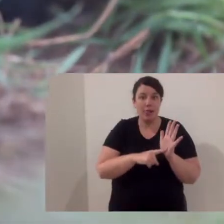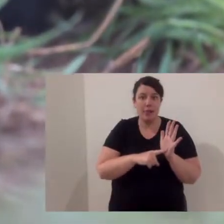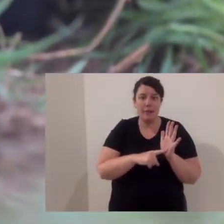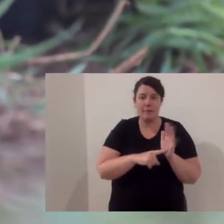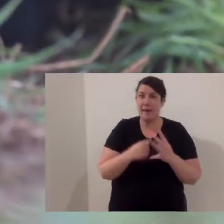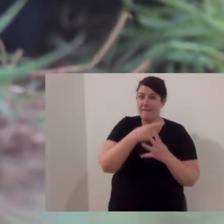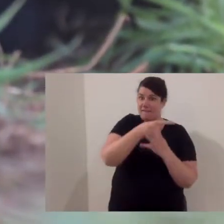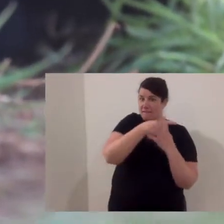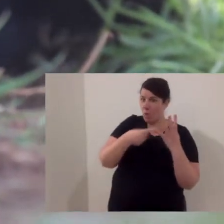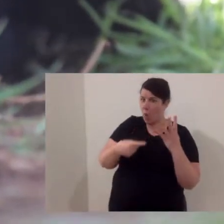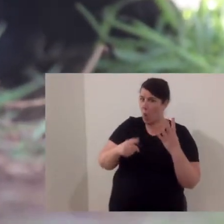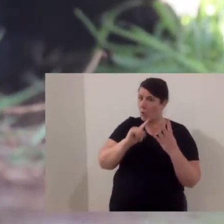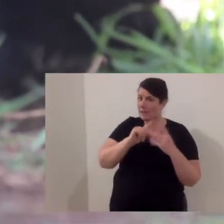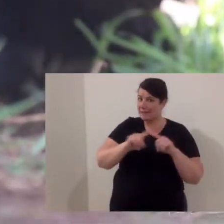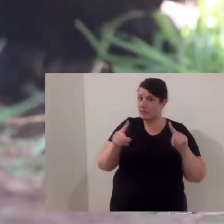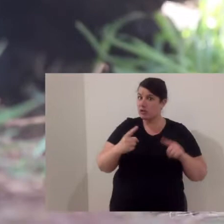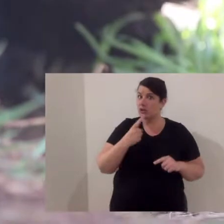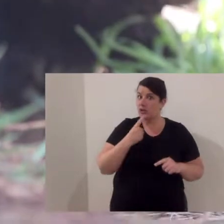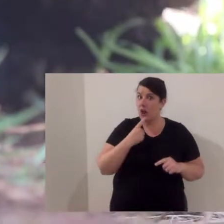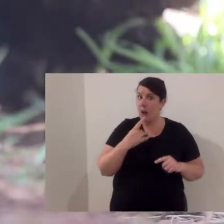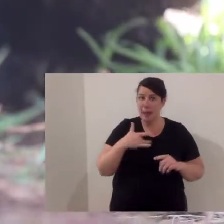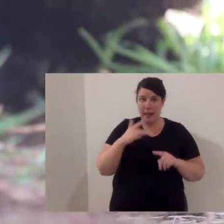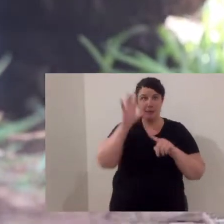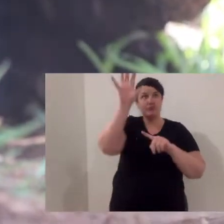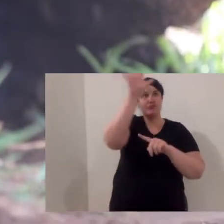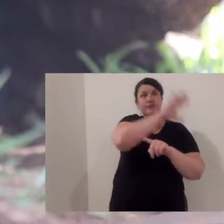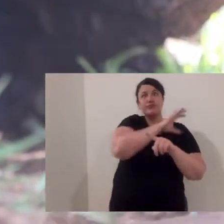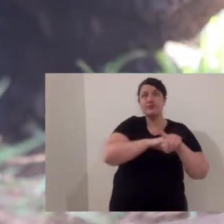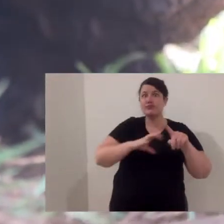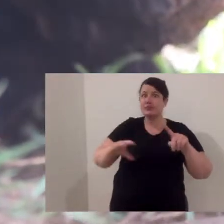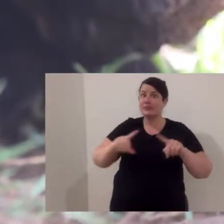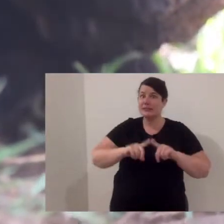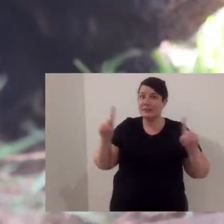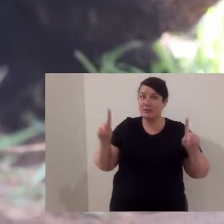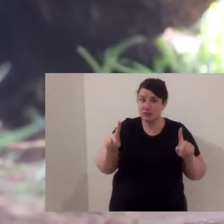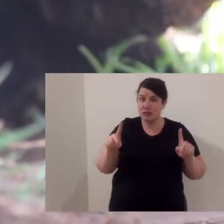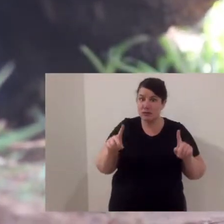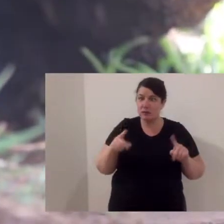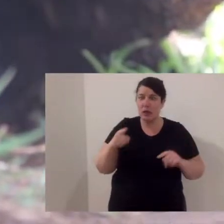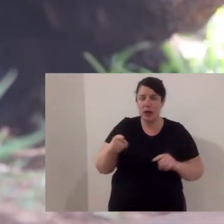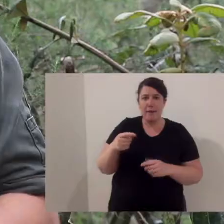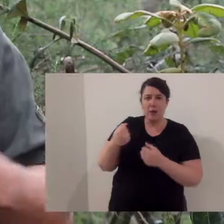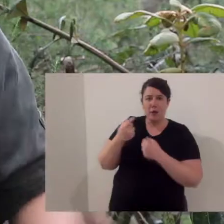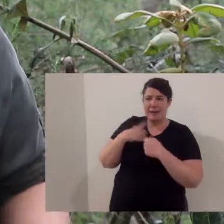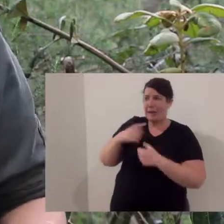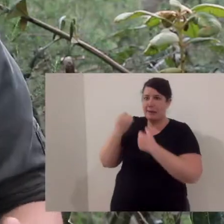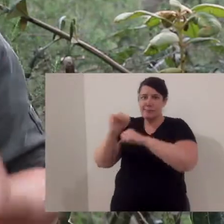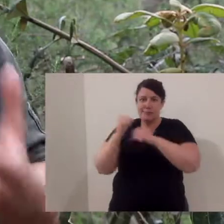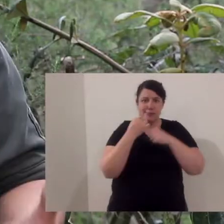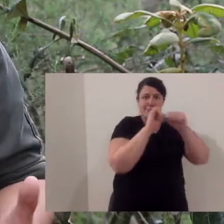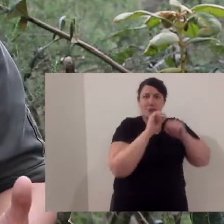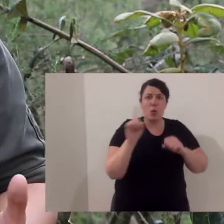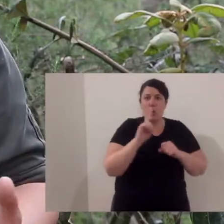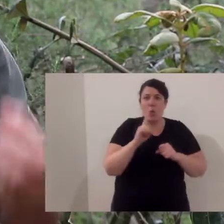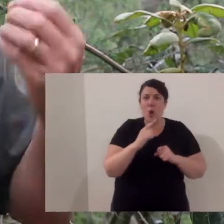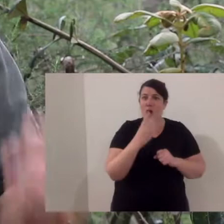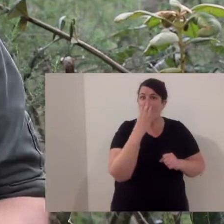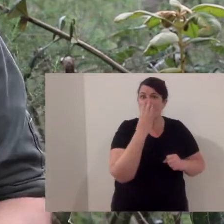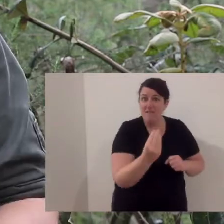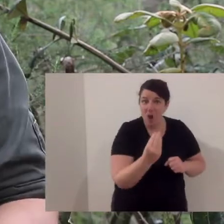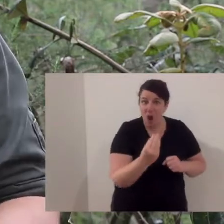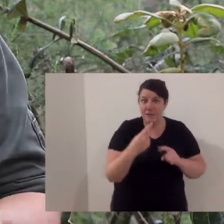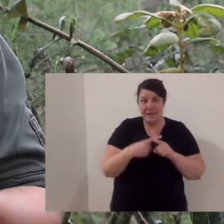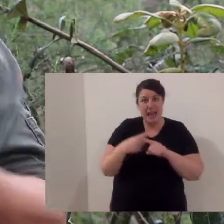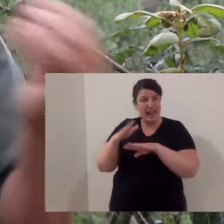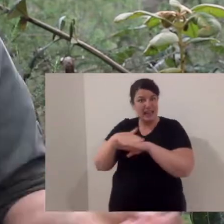are four species of quoll in Australia, they all live in different areas, and they are all endangered. One of their greatest threats is the